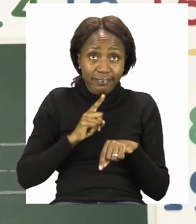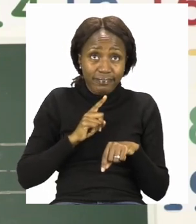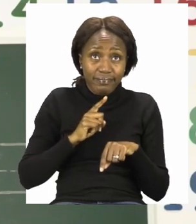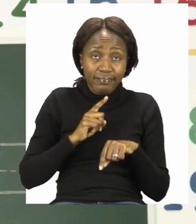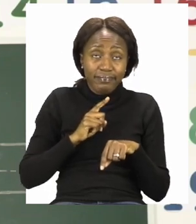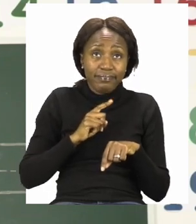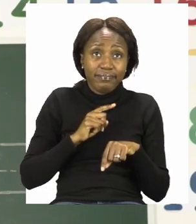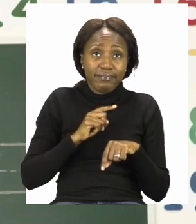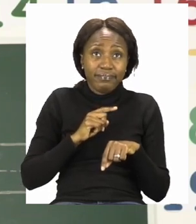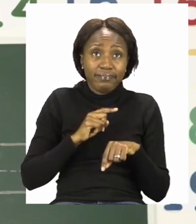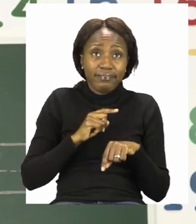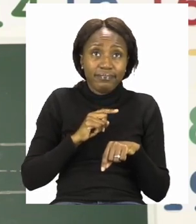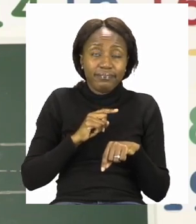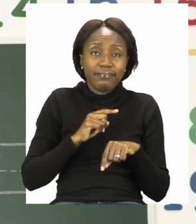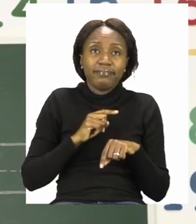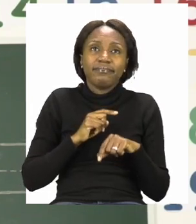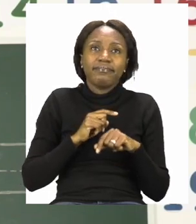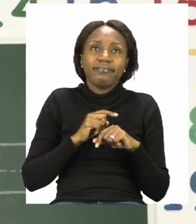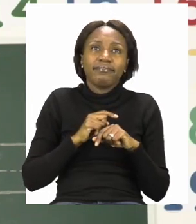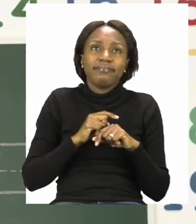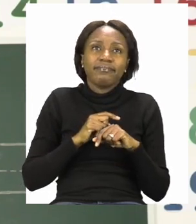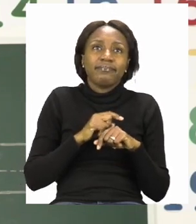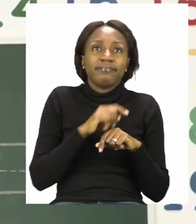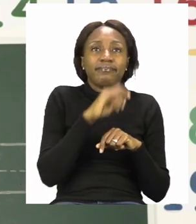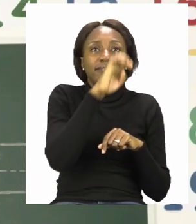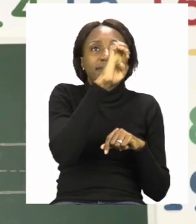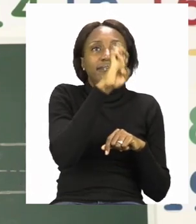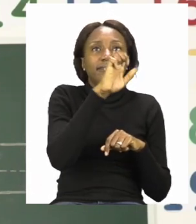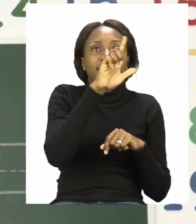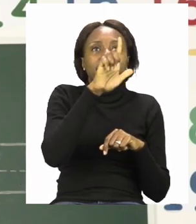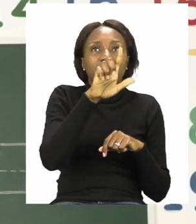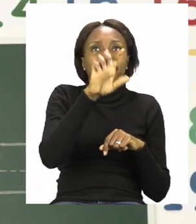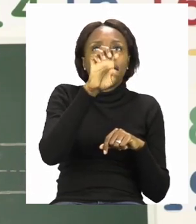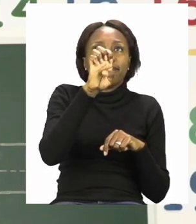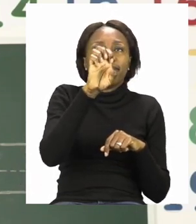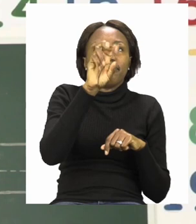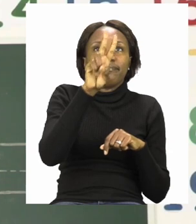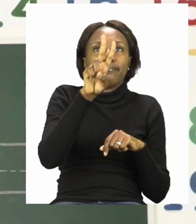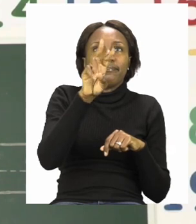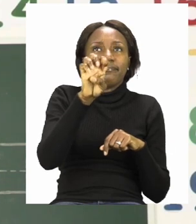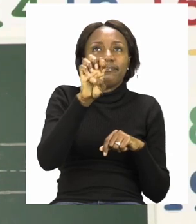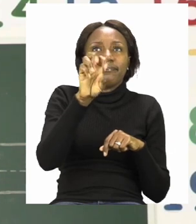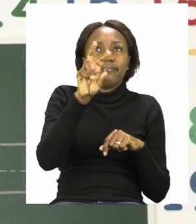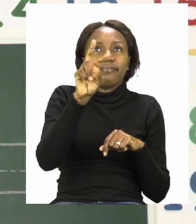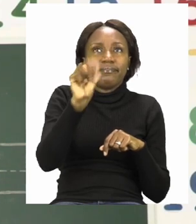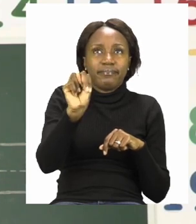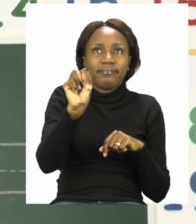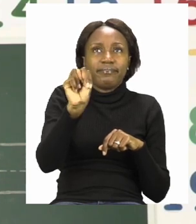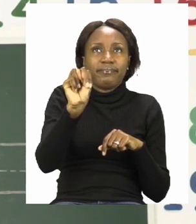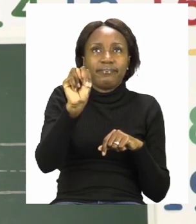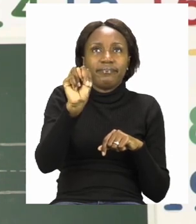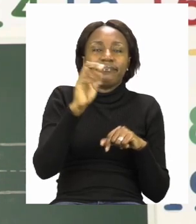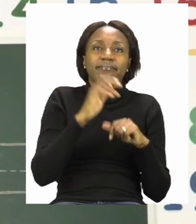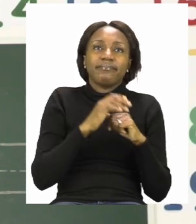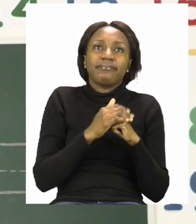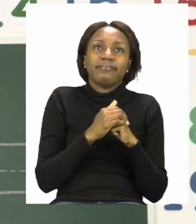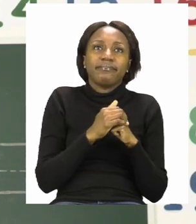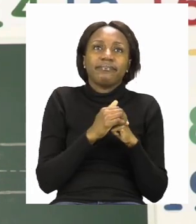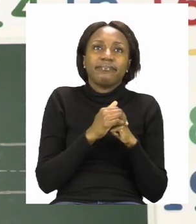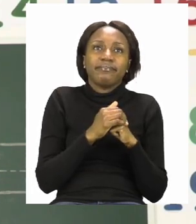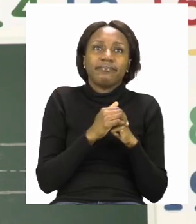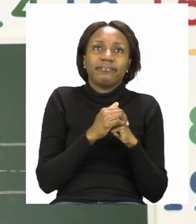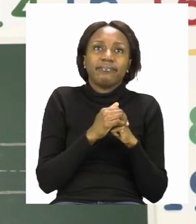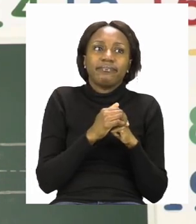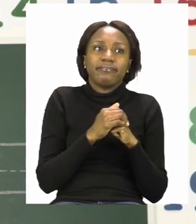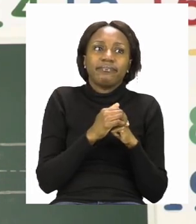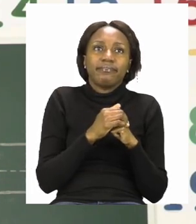just like on this flashcard, we have written 11 and now, we are going to write 11.